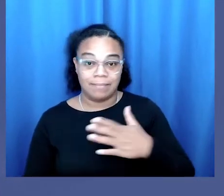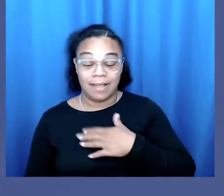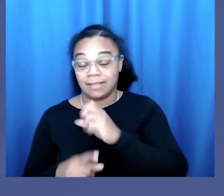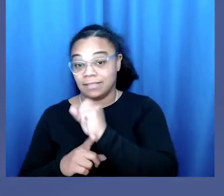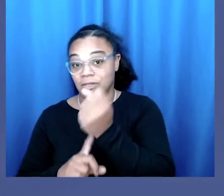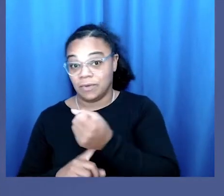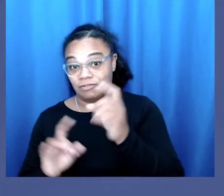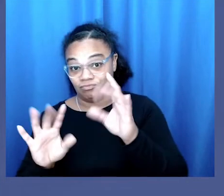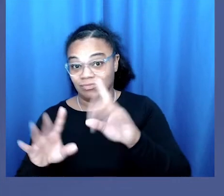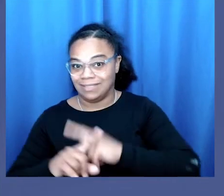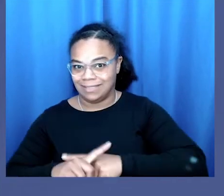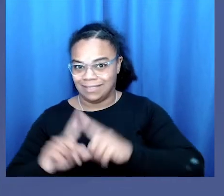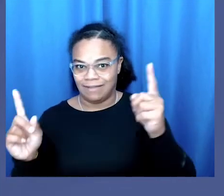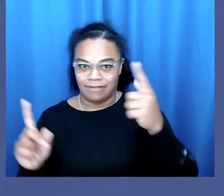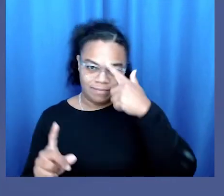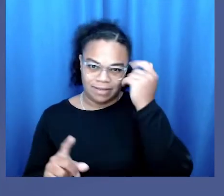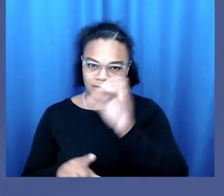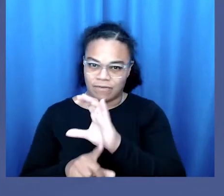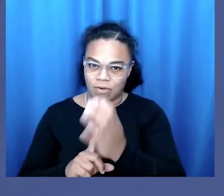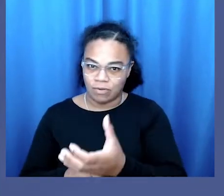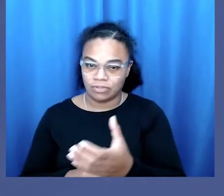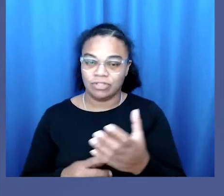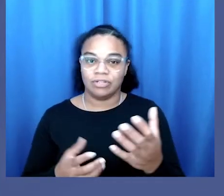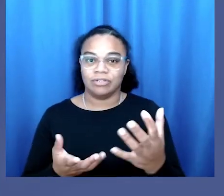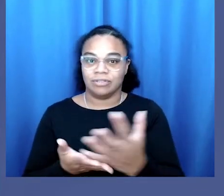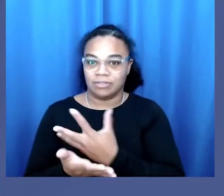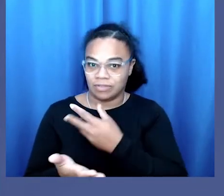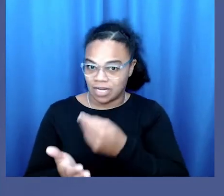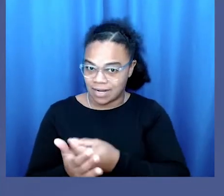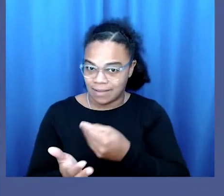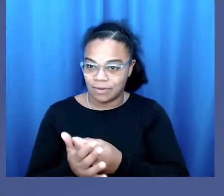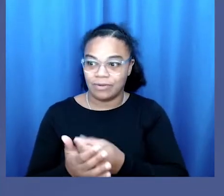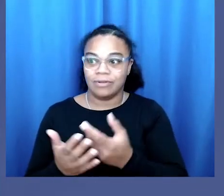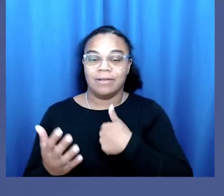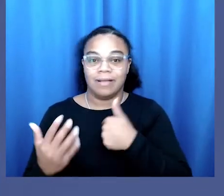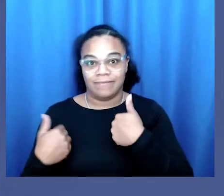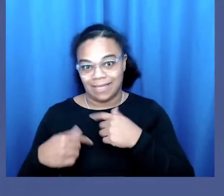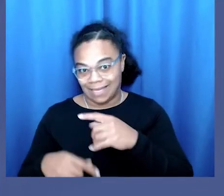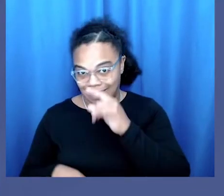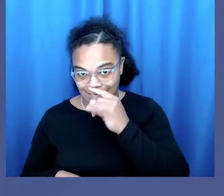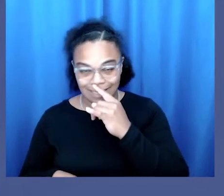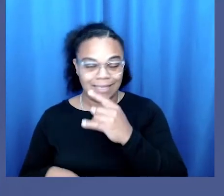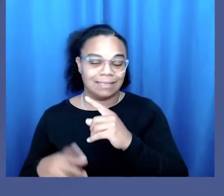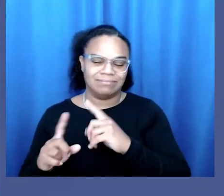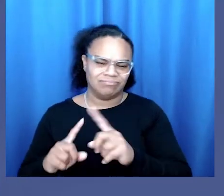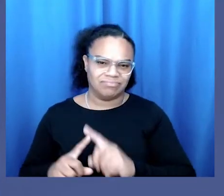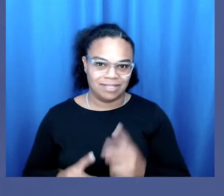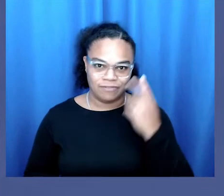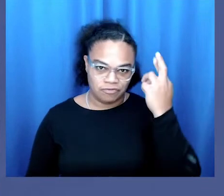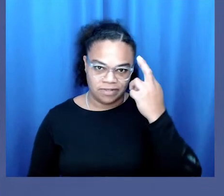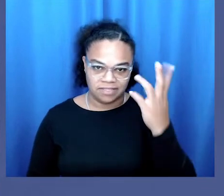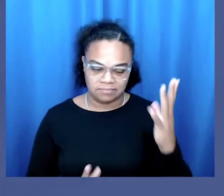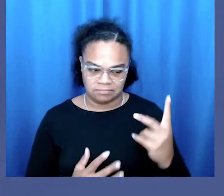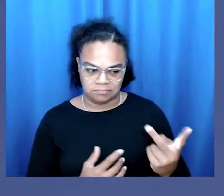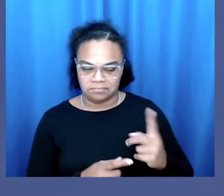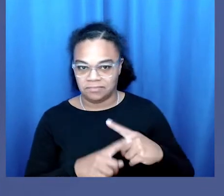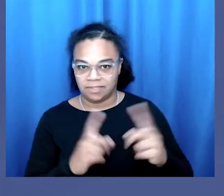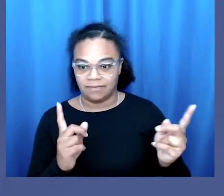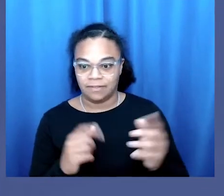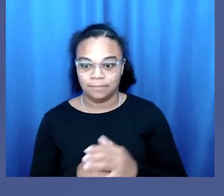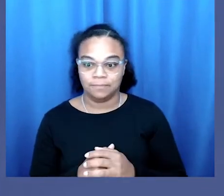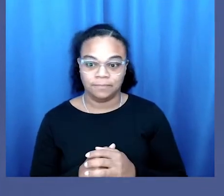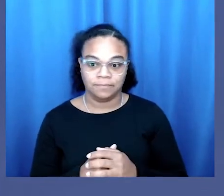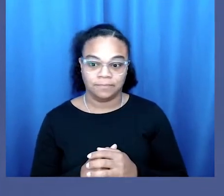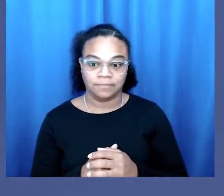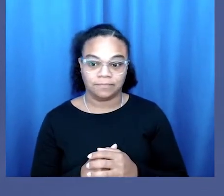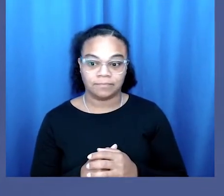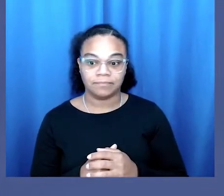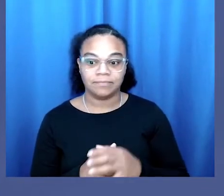that's